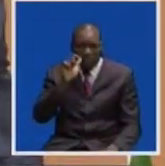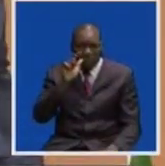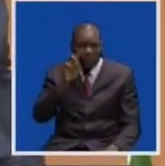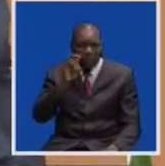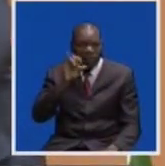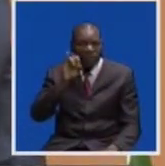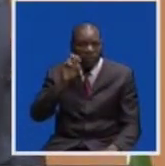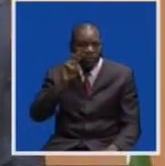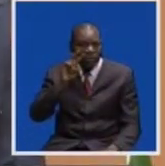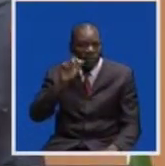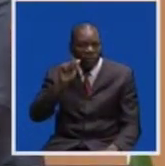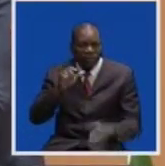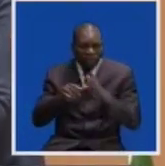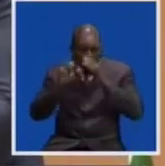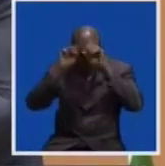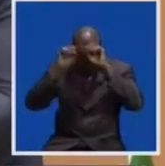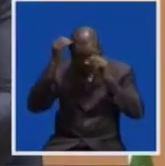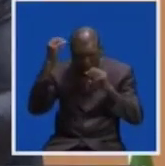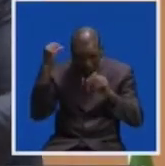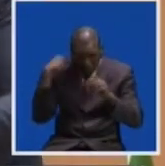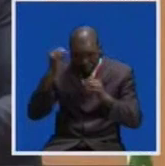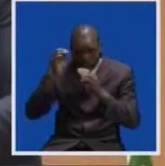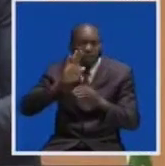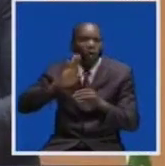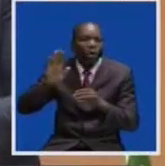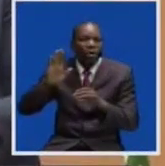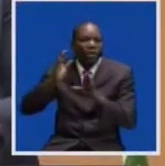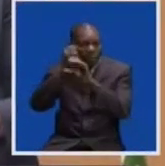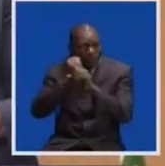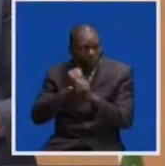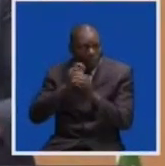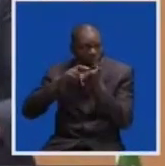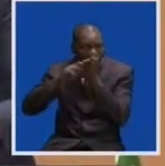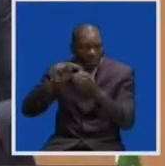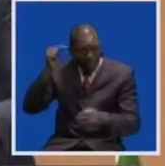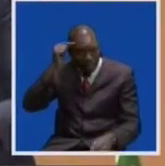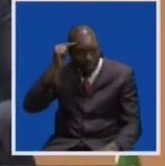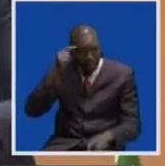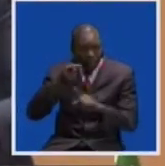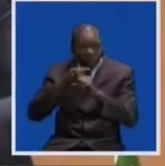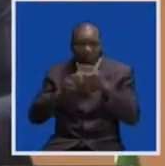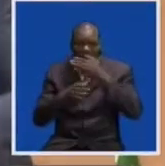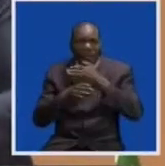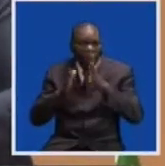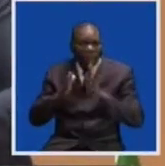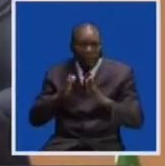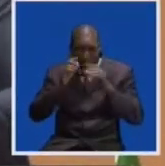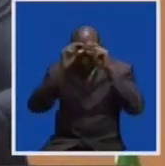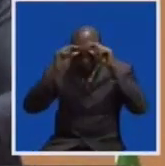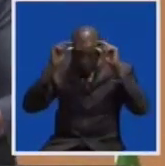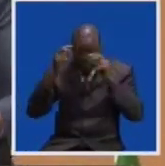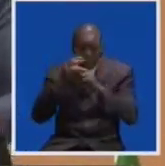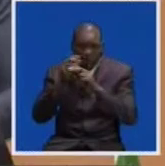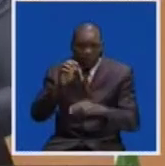officially received the fruits on behalf of government from Ambassador of the Royal Kingdom of Saudi Arabia to Zambia, Osama